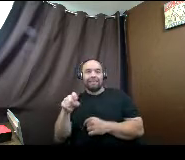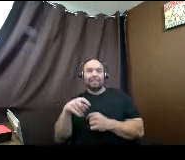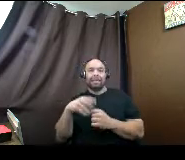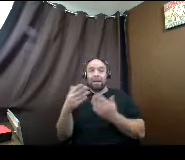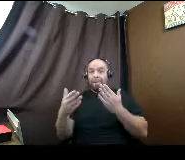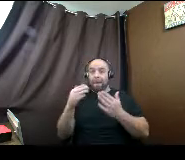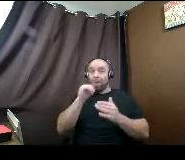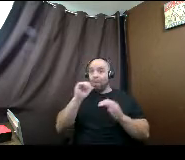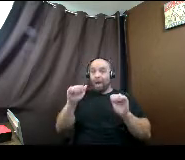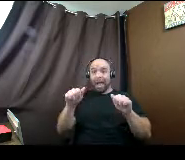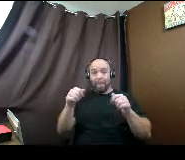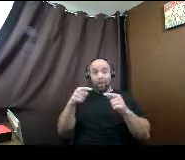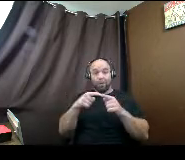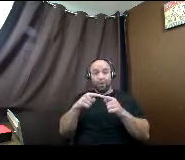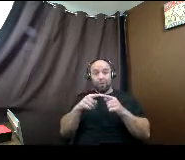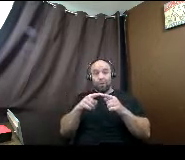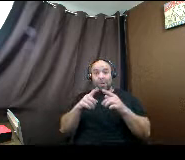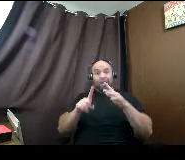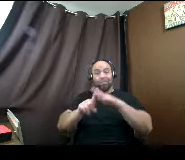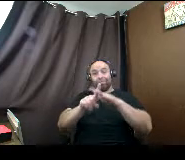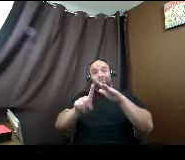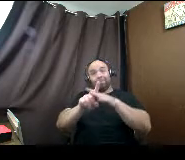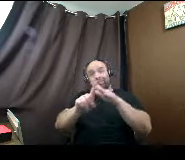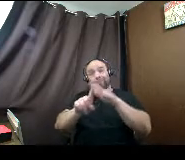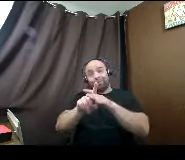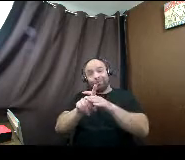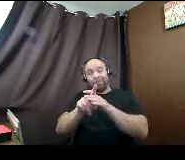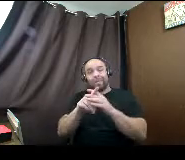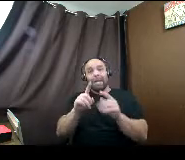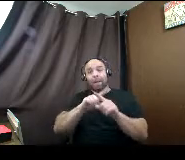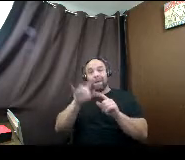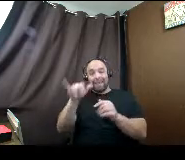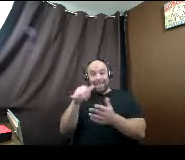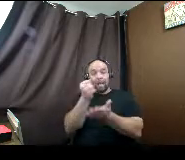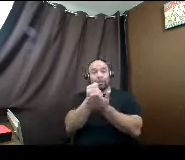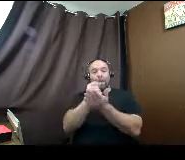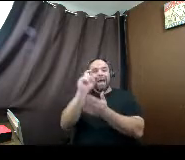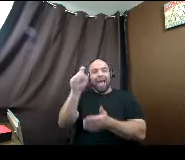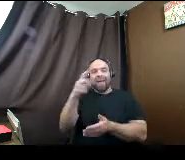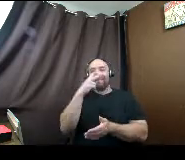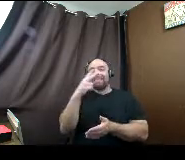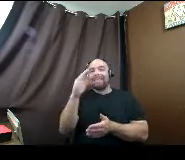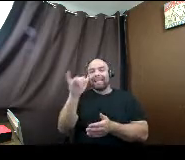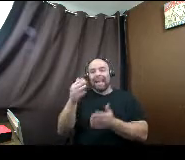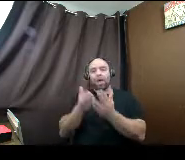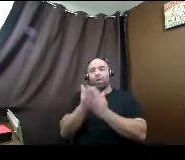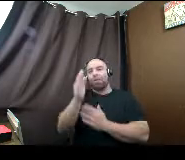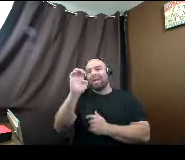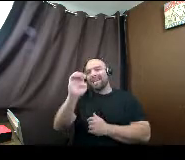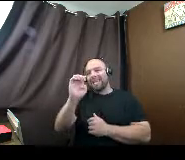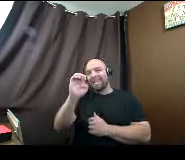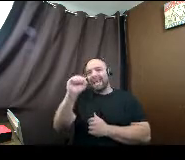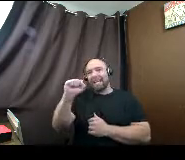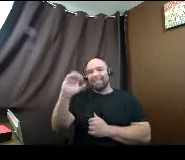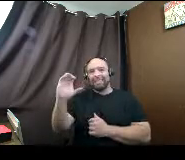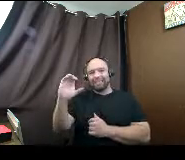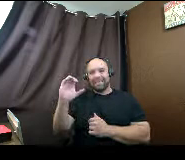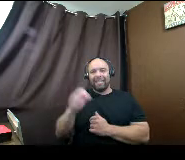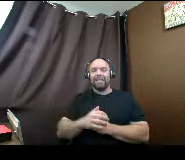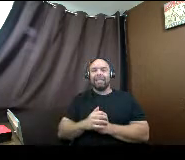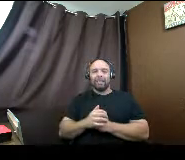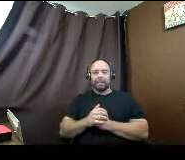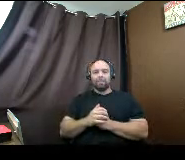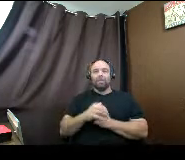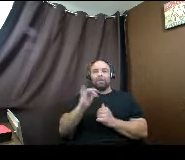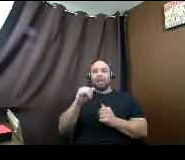be able to meet your cost of attendance. And sometimes those scholarships need to see that through what's called your EFC, which is a calculation you receive when you apply